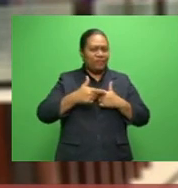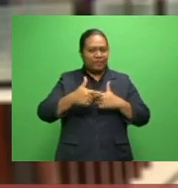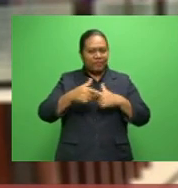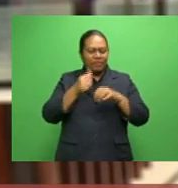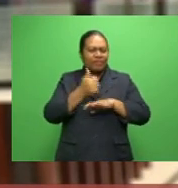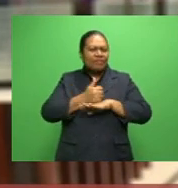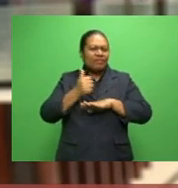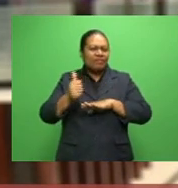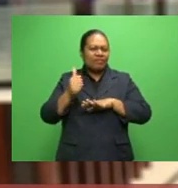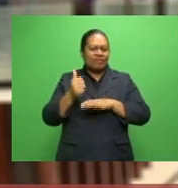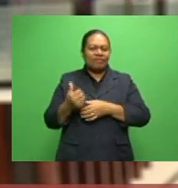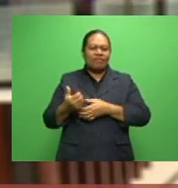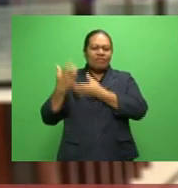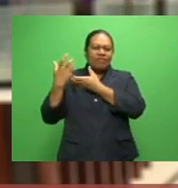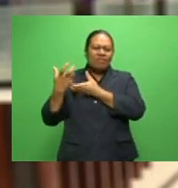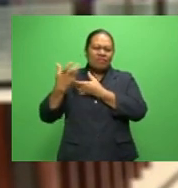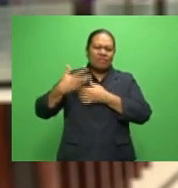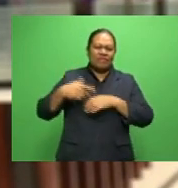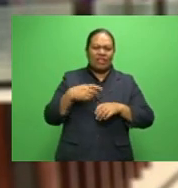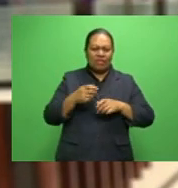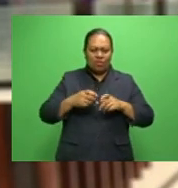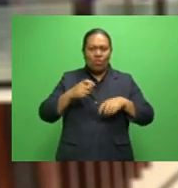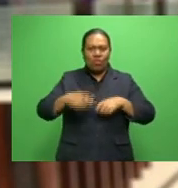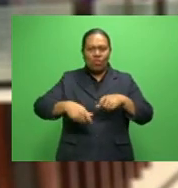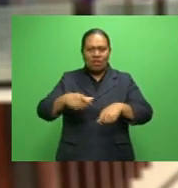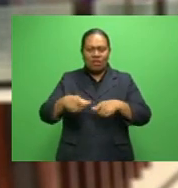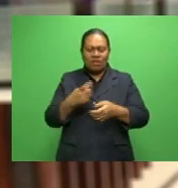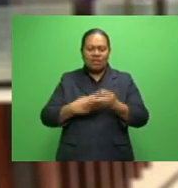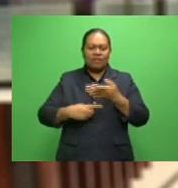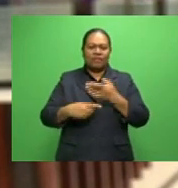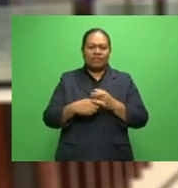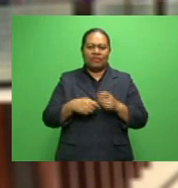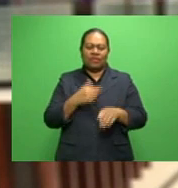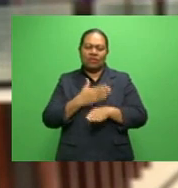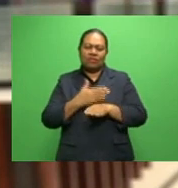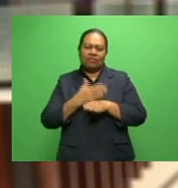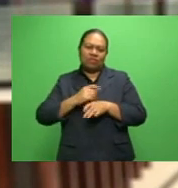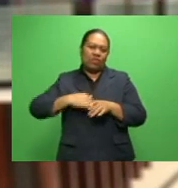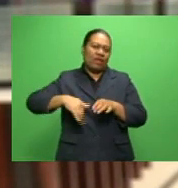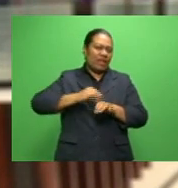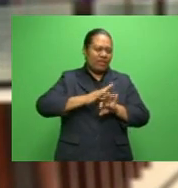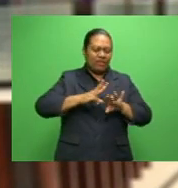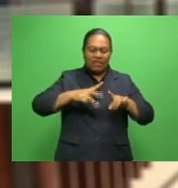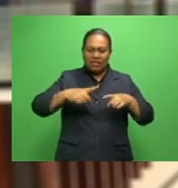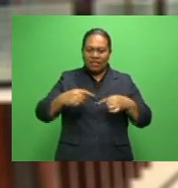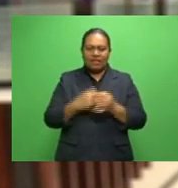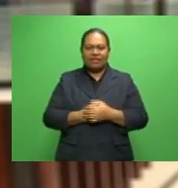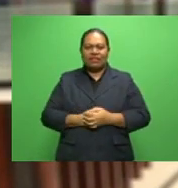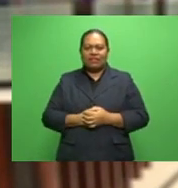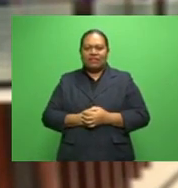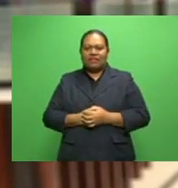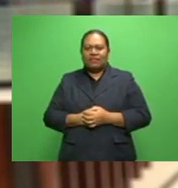put all shoulders to the wheel to fund the spending desperately needed to generate jobs and drag the economy out of its deepest recession in about a century.